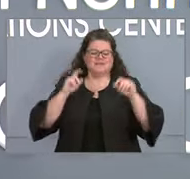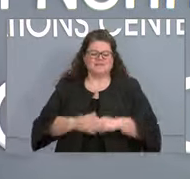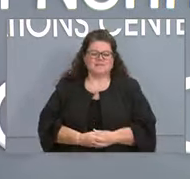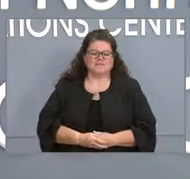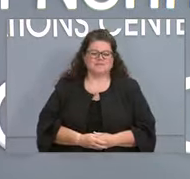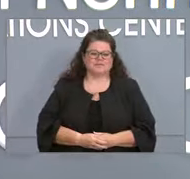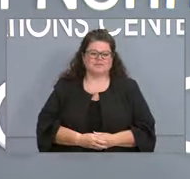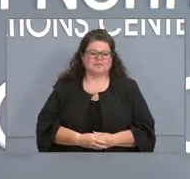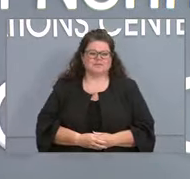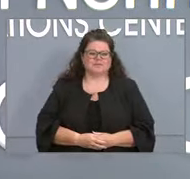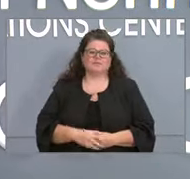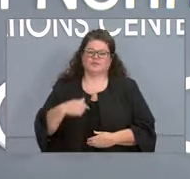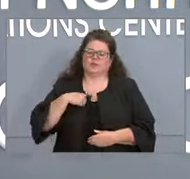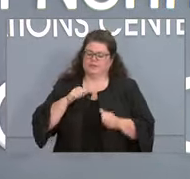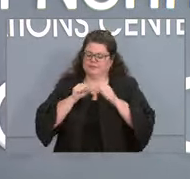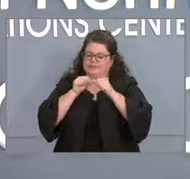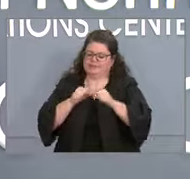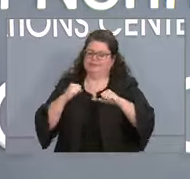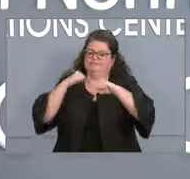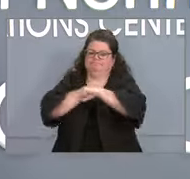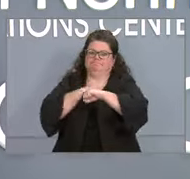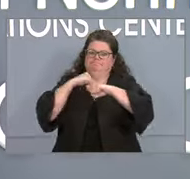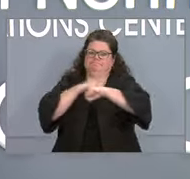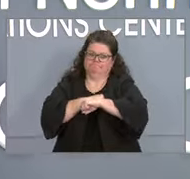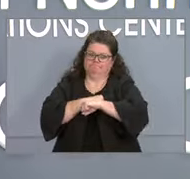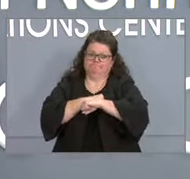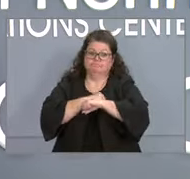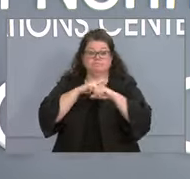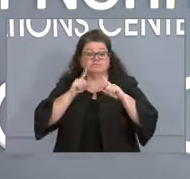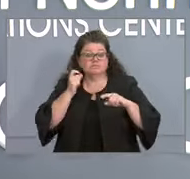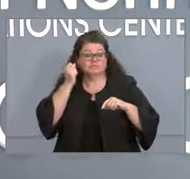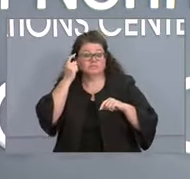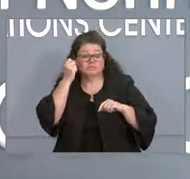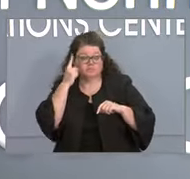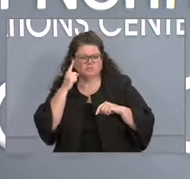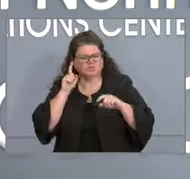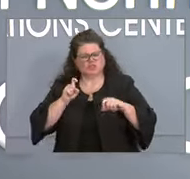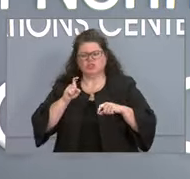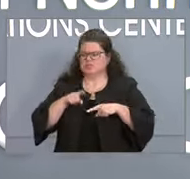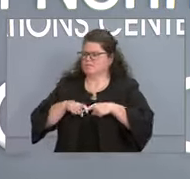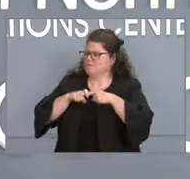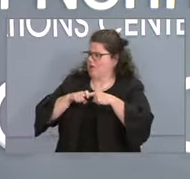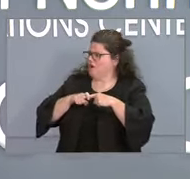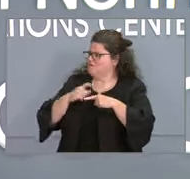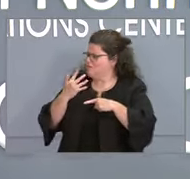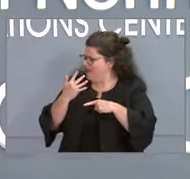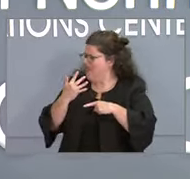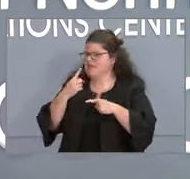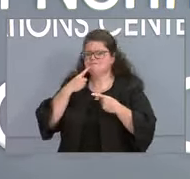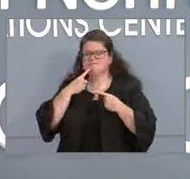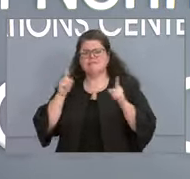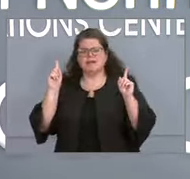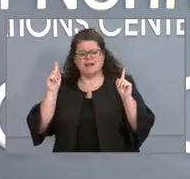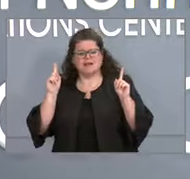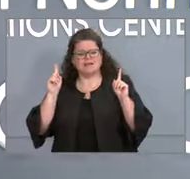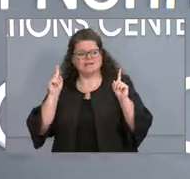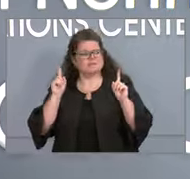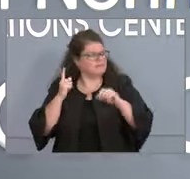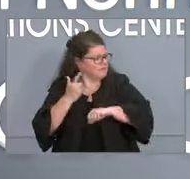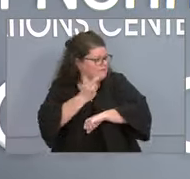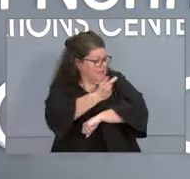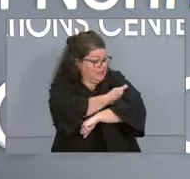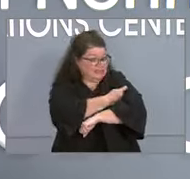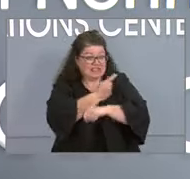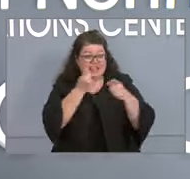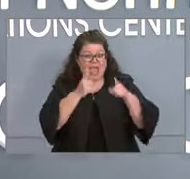we continue battling this disease, it's good to pause and celebrate achievements like this. Every vaccine given is a potential